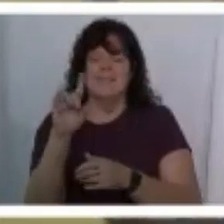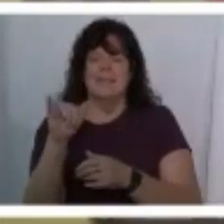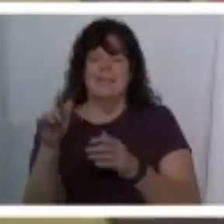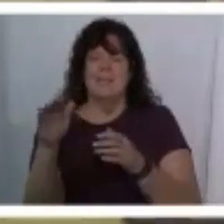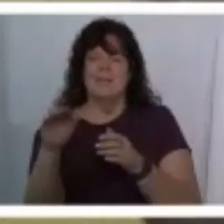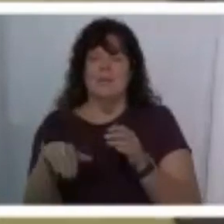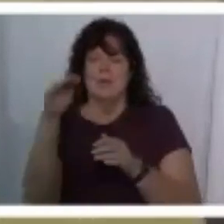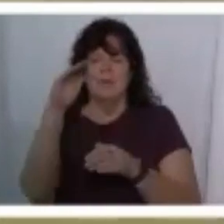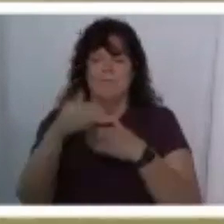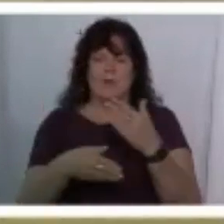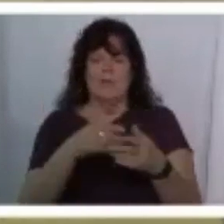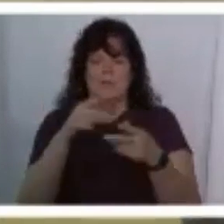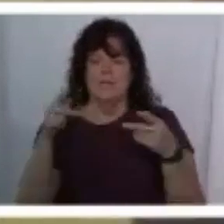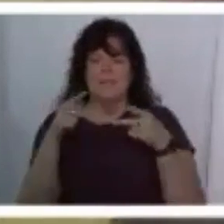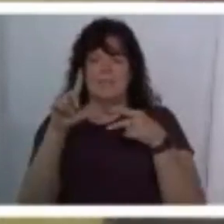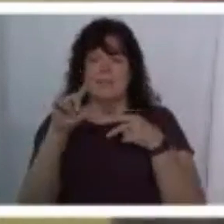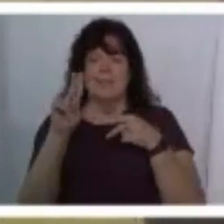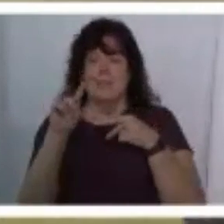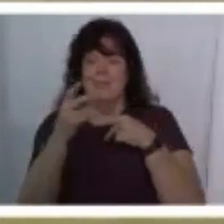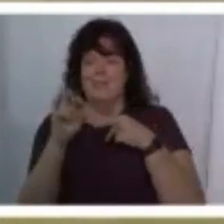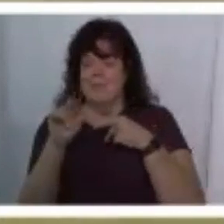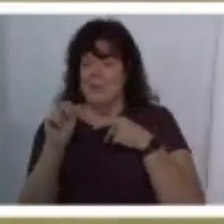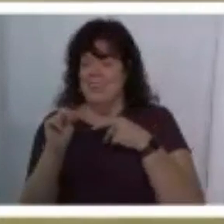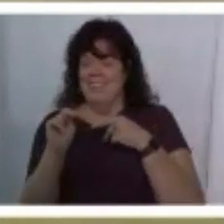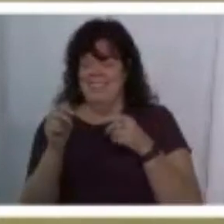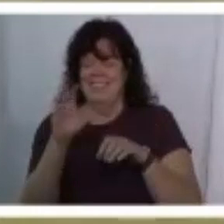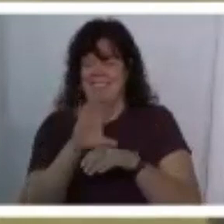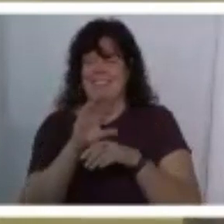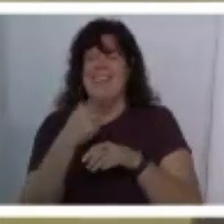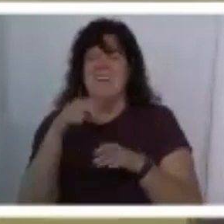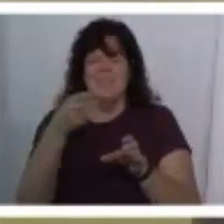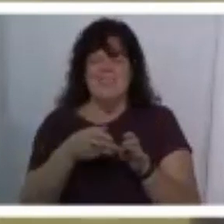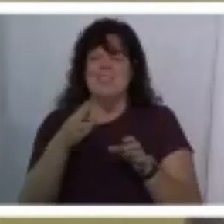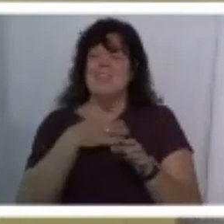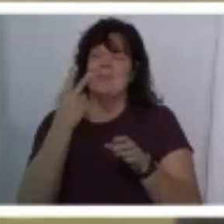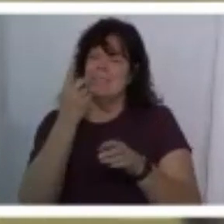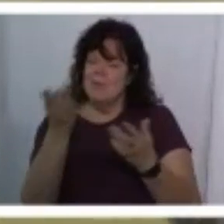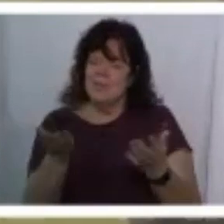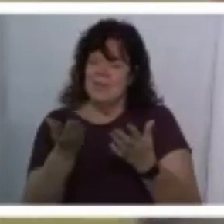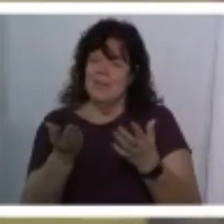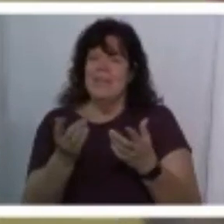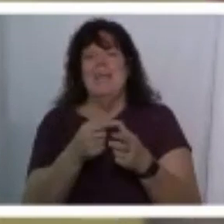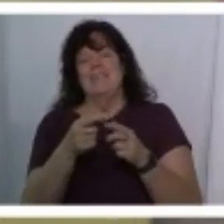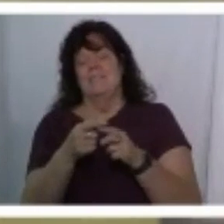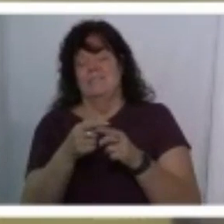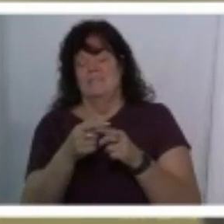and welcoming place missouri senate lutheran so you join and they say we're so glad to see you hear the rules